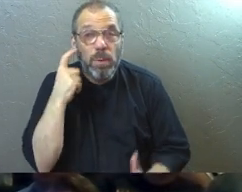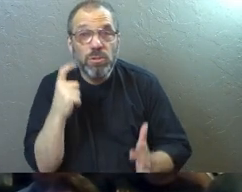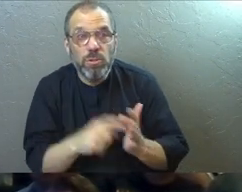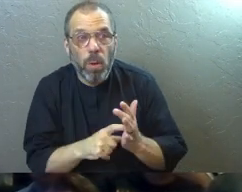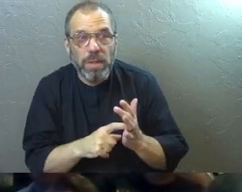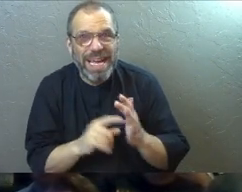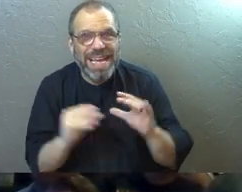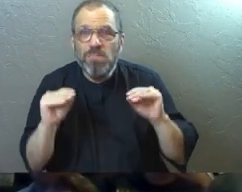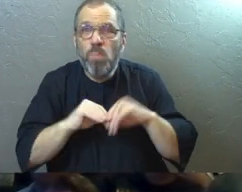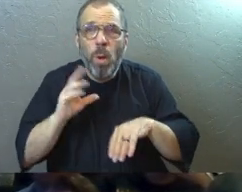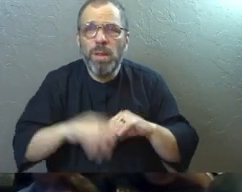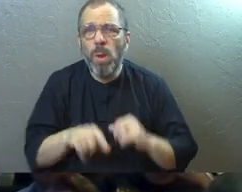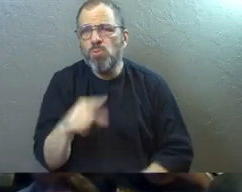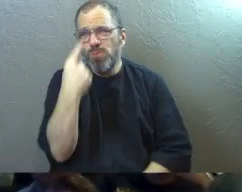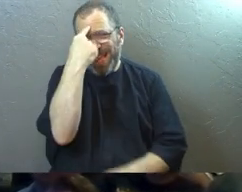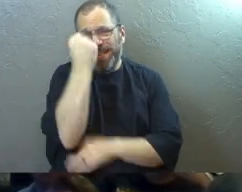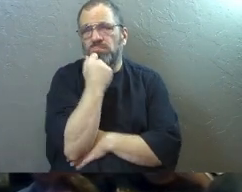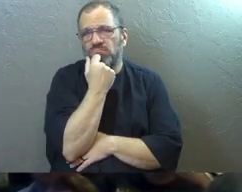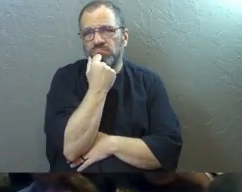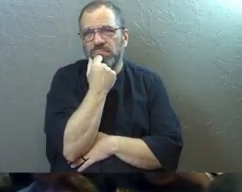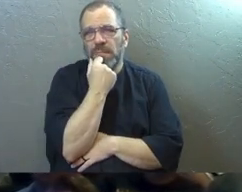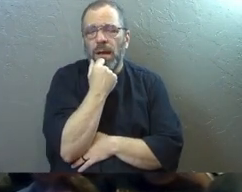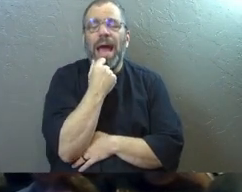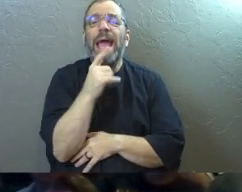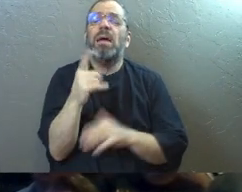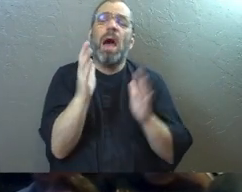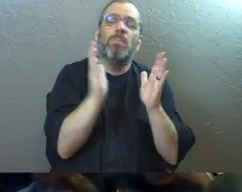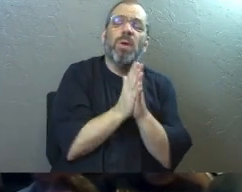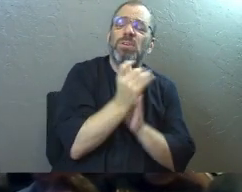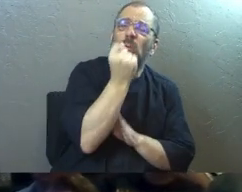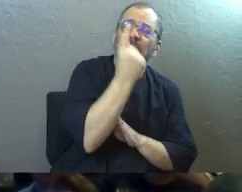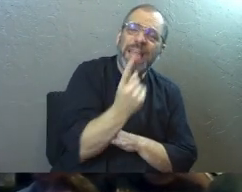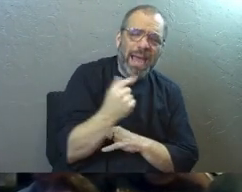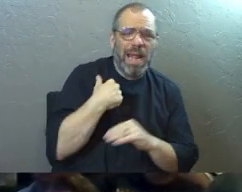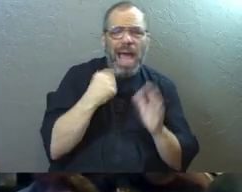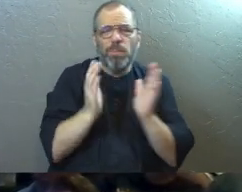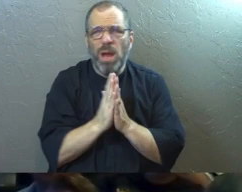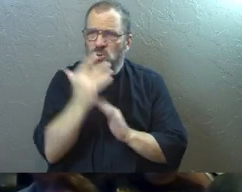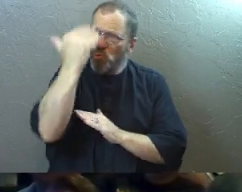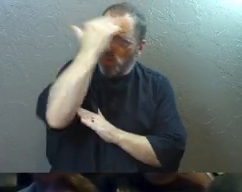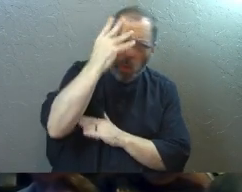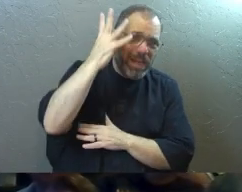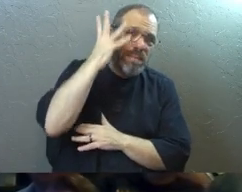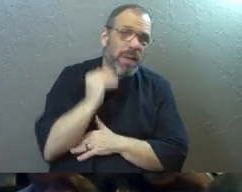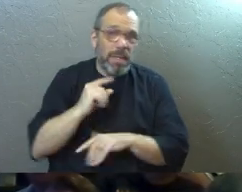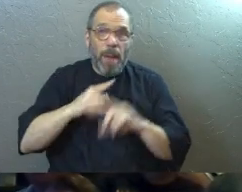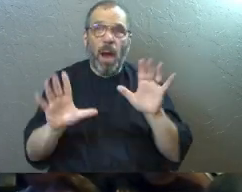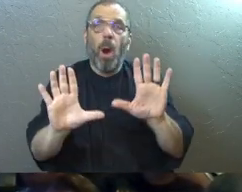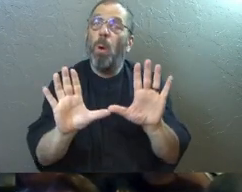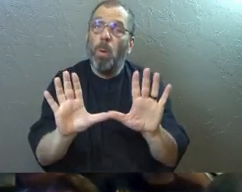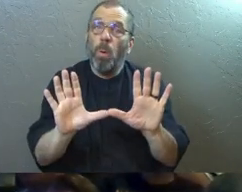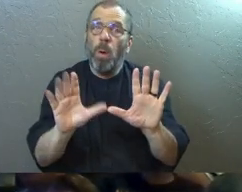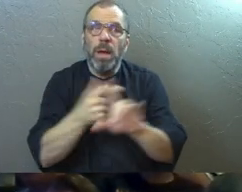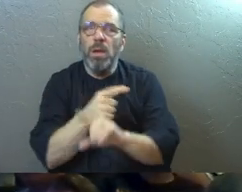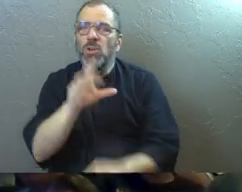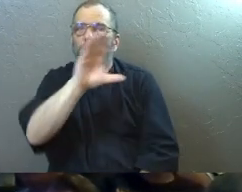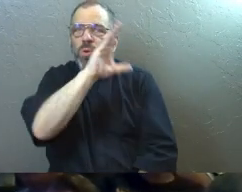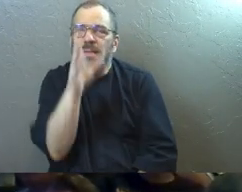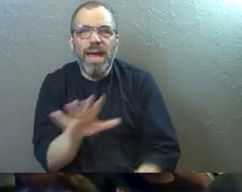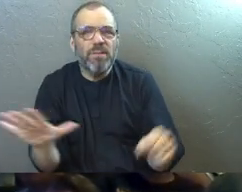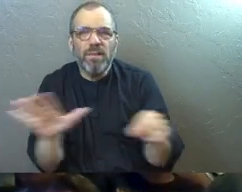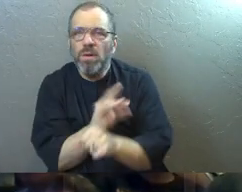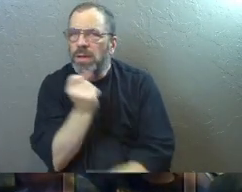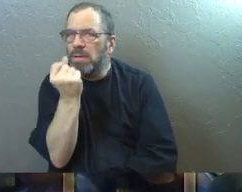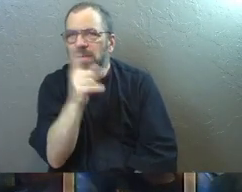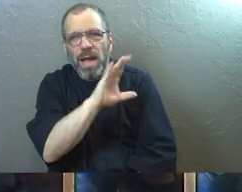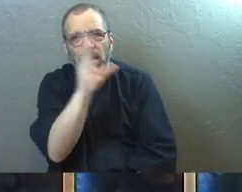it's so much more than you think it is. I love, he says, hey, I pray that you would understand. I pray that you would know and experience. But by the way, you'll never fully